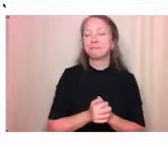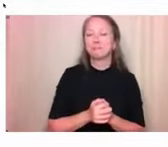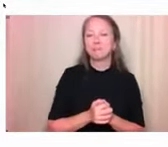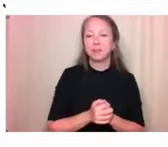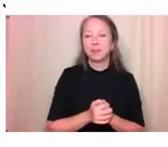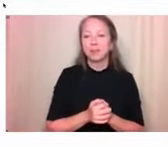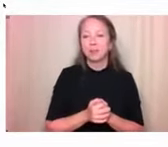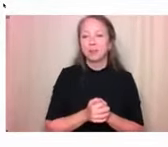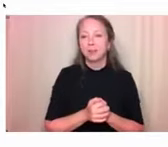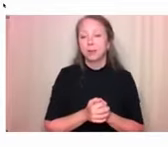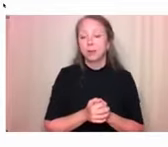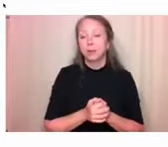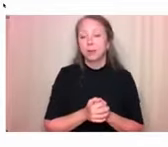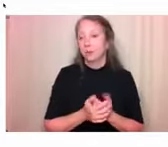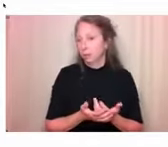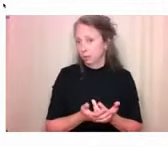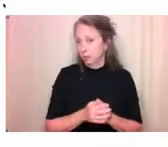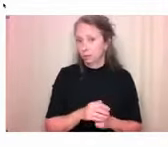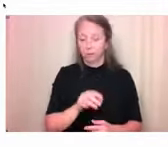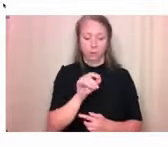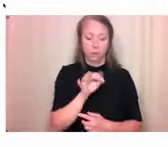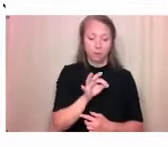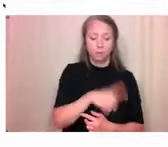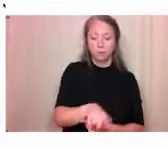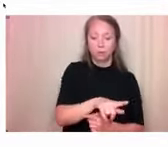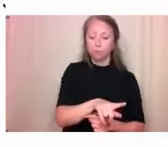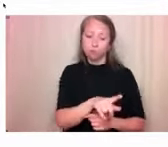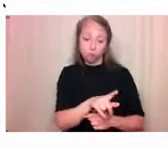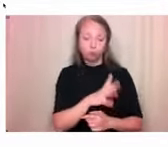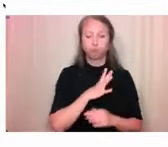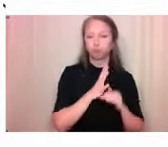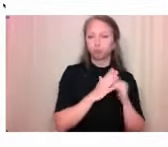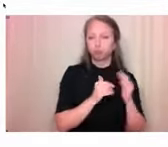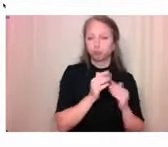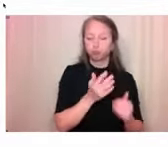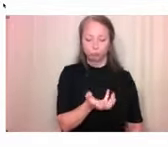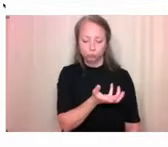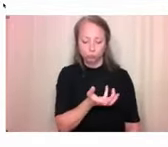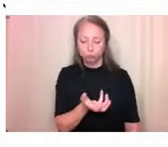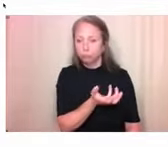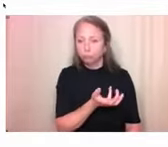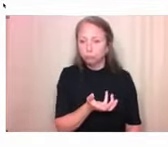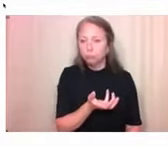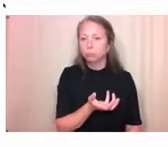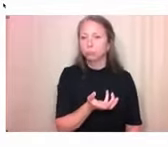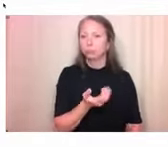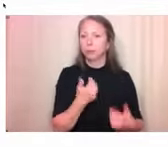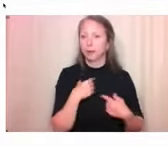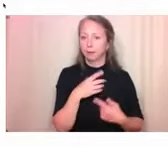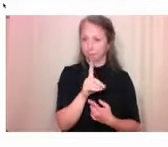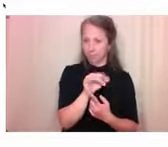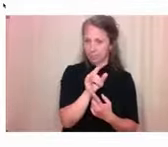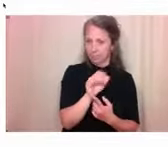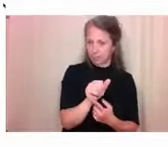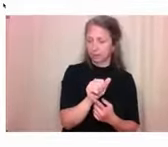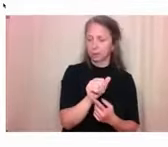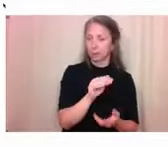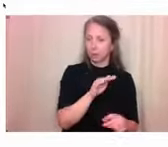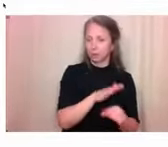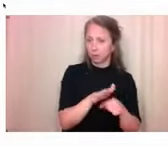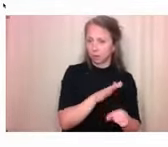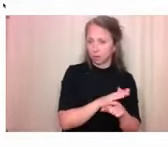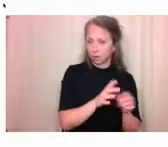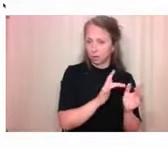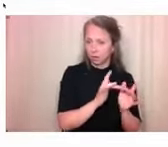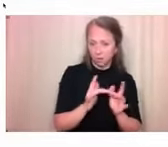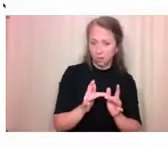for anyone who's comfortable using a mobile device and who has a data plan for internet on that device, the Survey123 app is